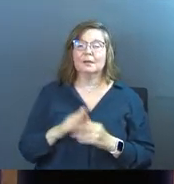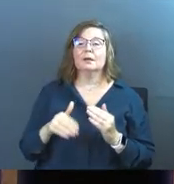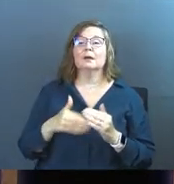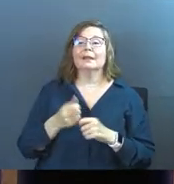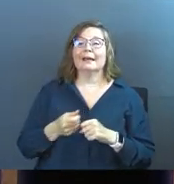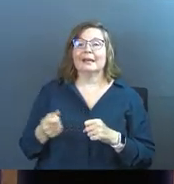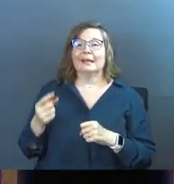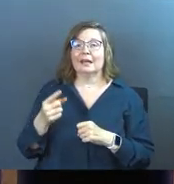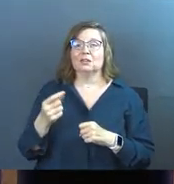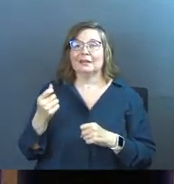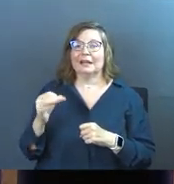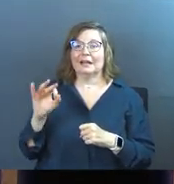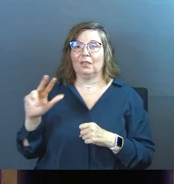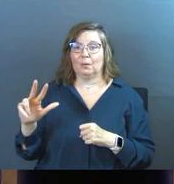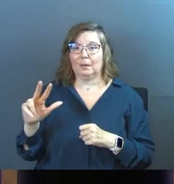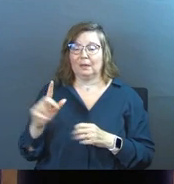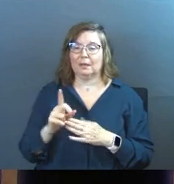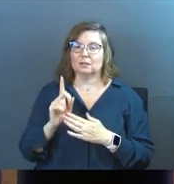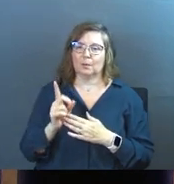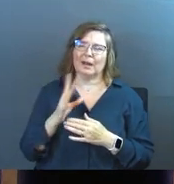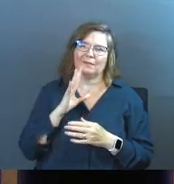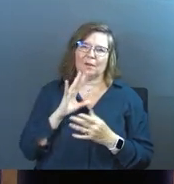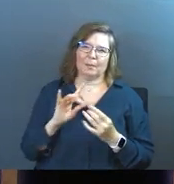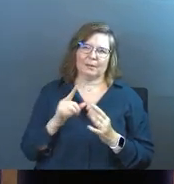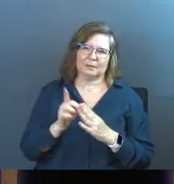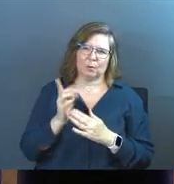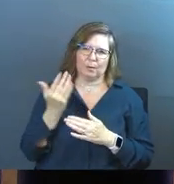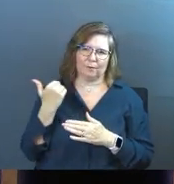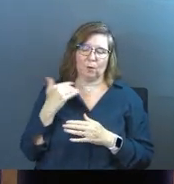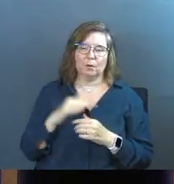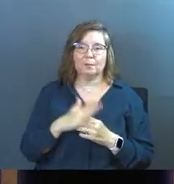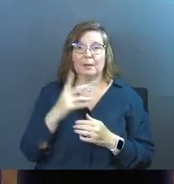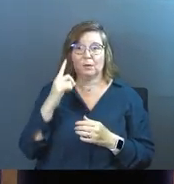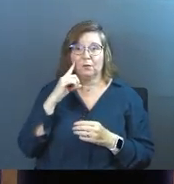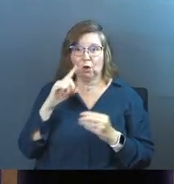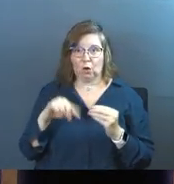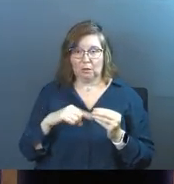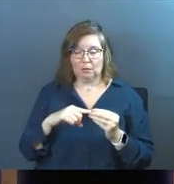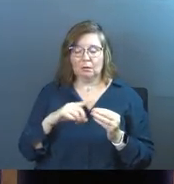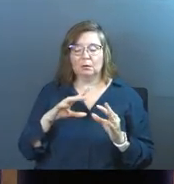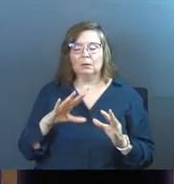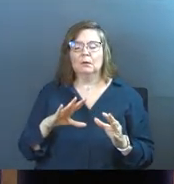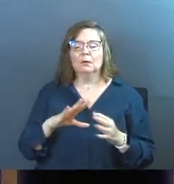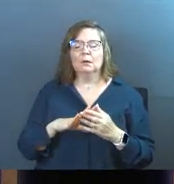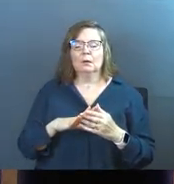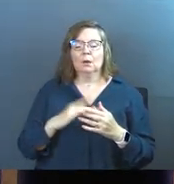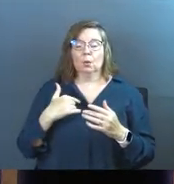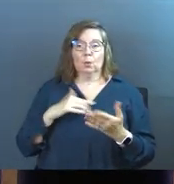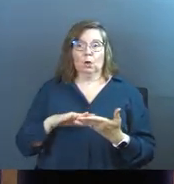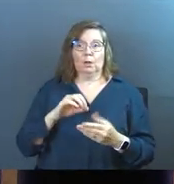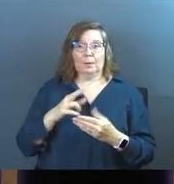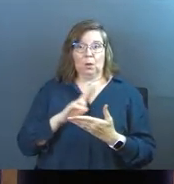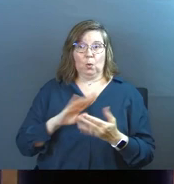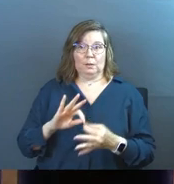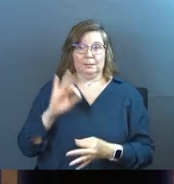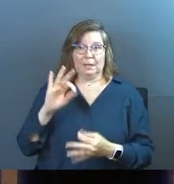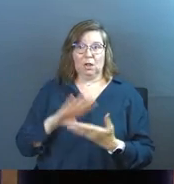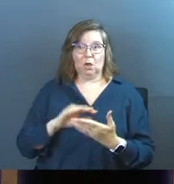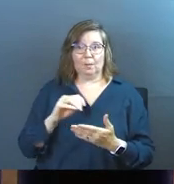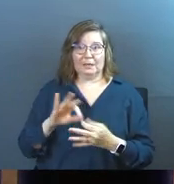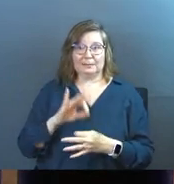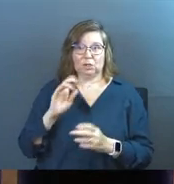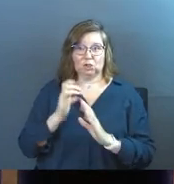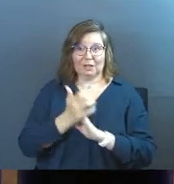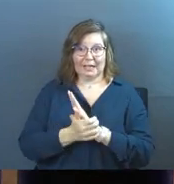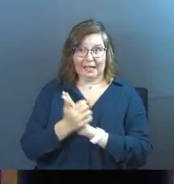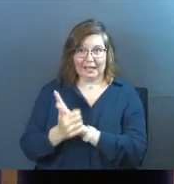93, there's this moment where, and I've talked about this before here at this church. Maybe you've heard about it, but we were learning about the Holy Spirit. We were learning about